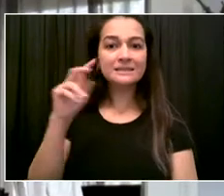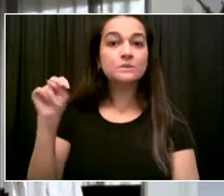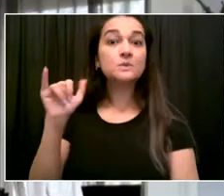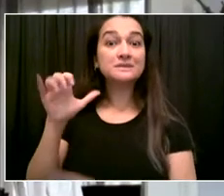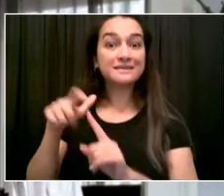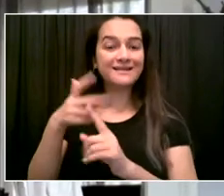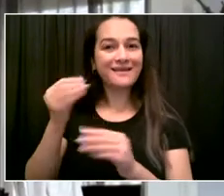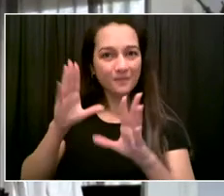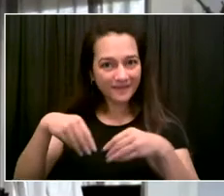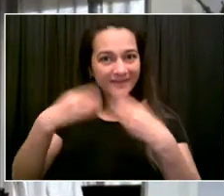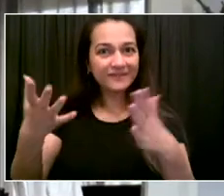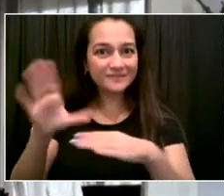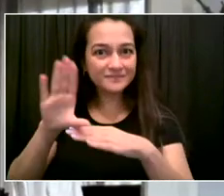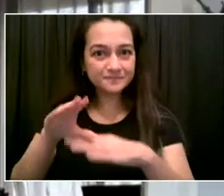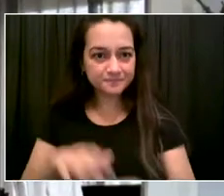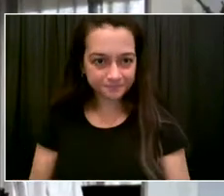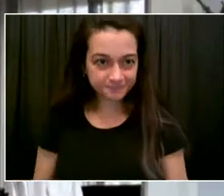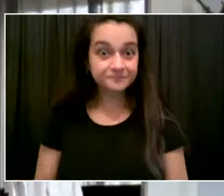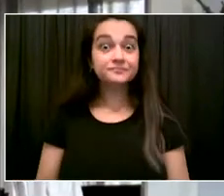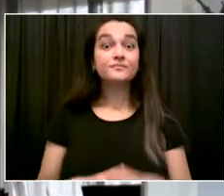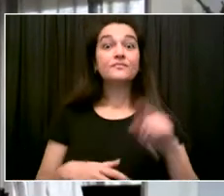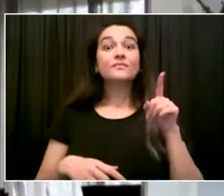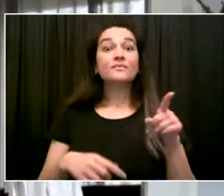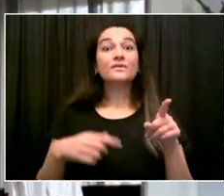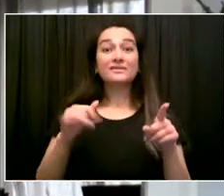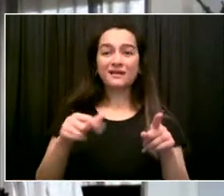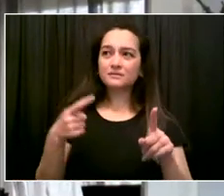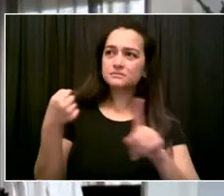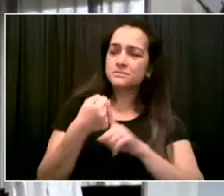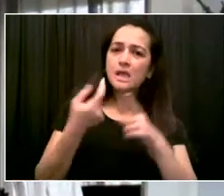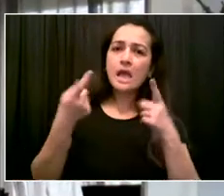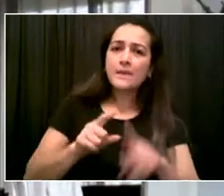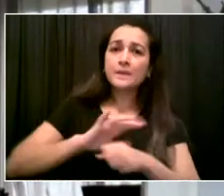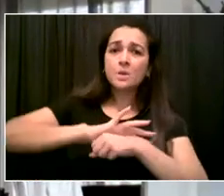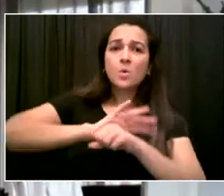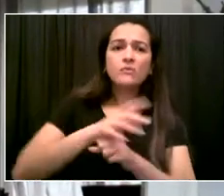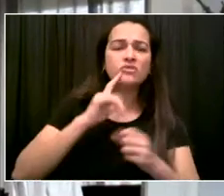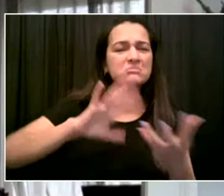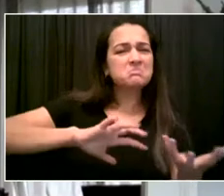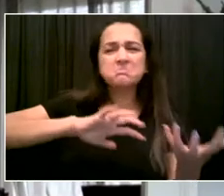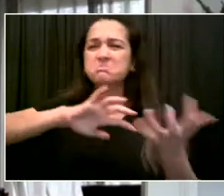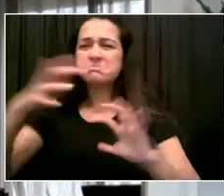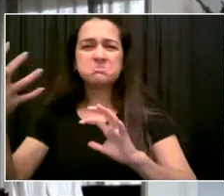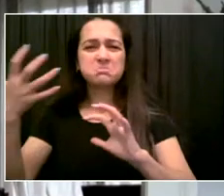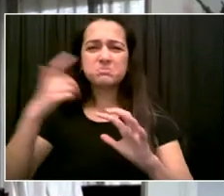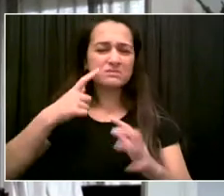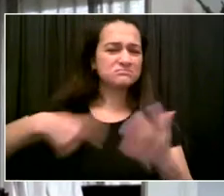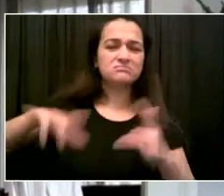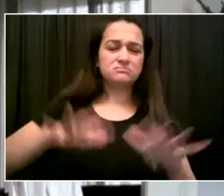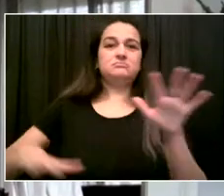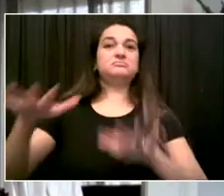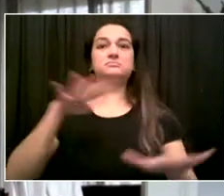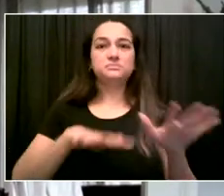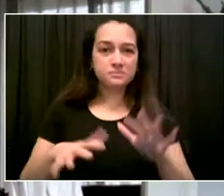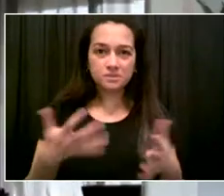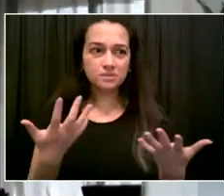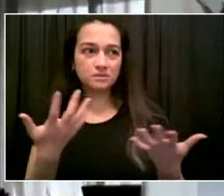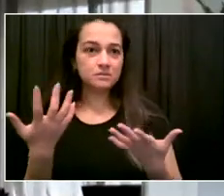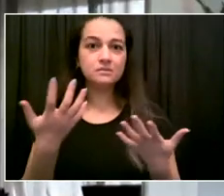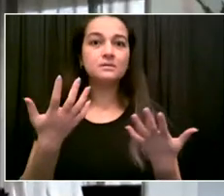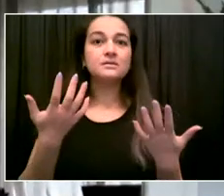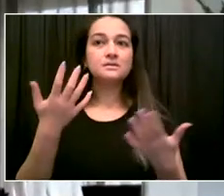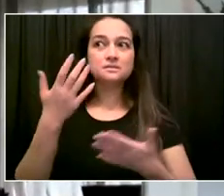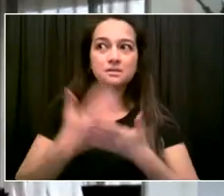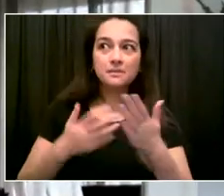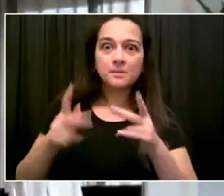our excluded workers fund that we created in the state legislature in order to help so many families that didn't receive